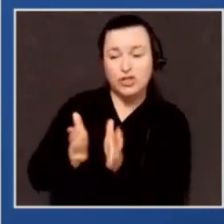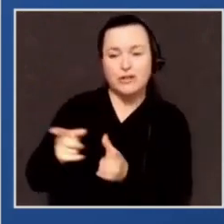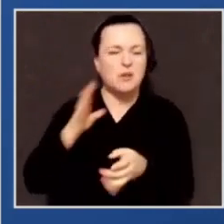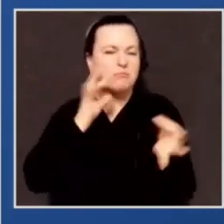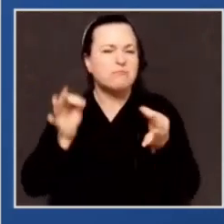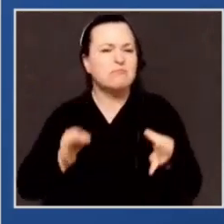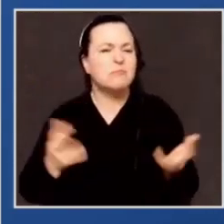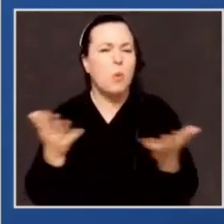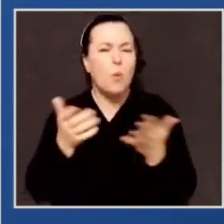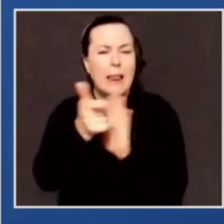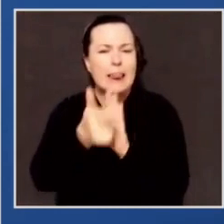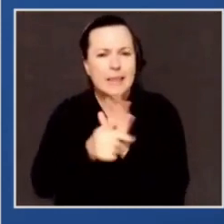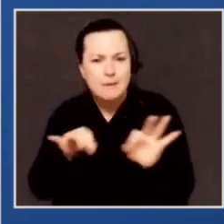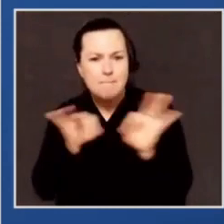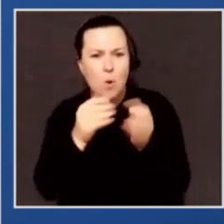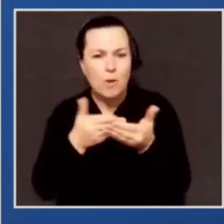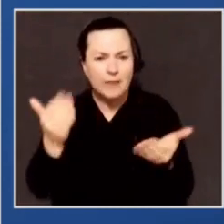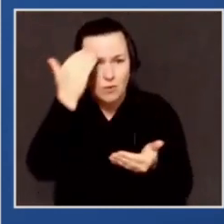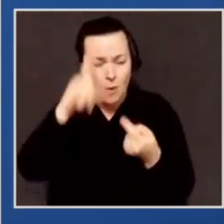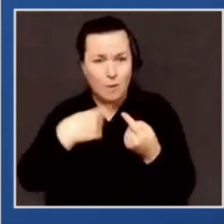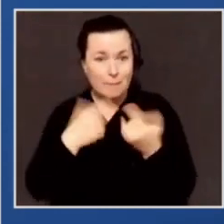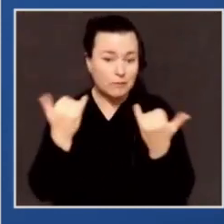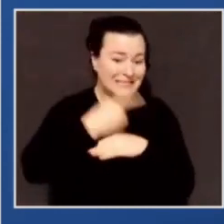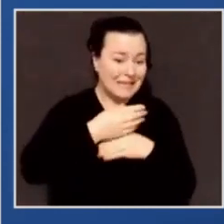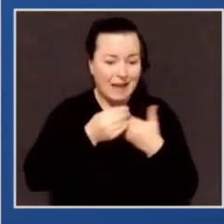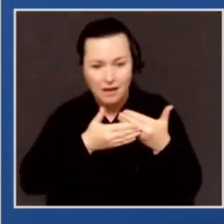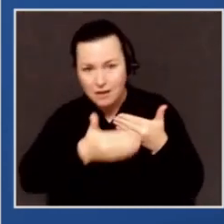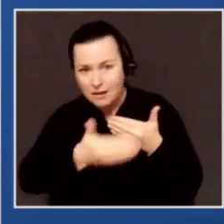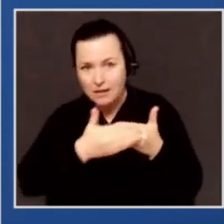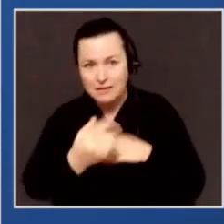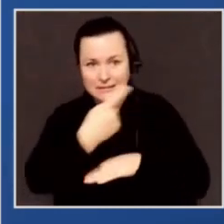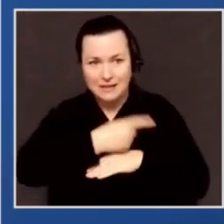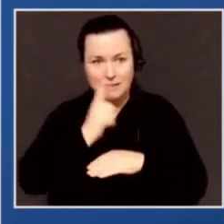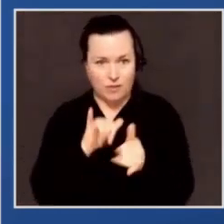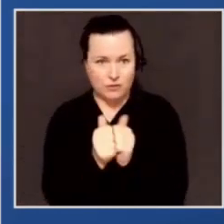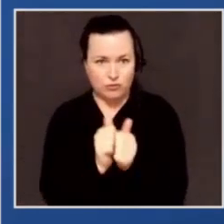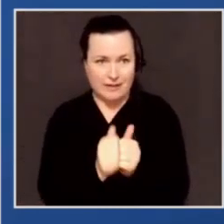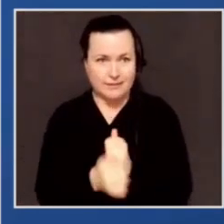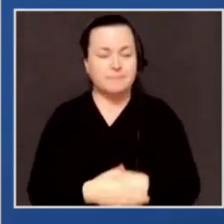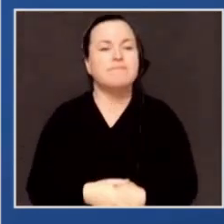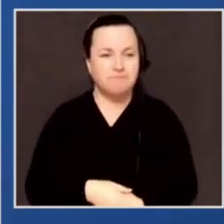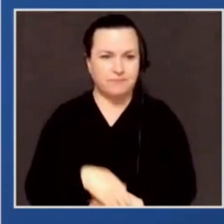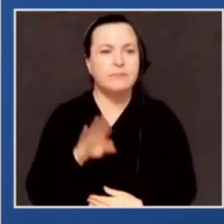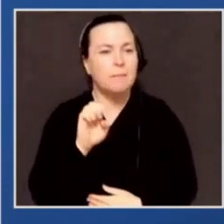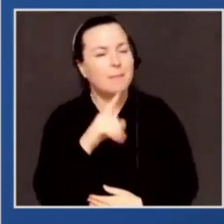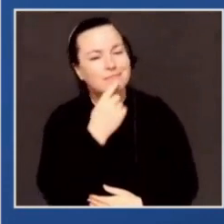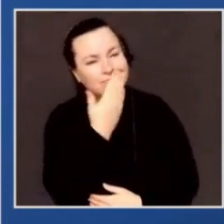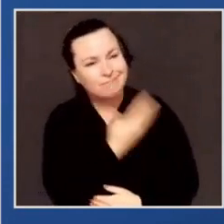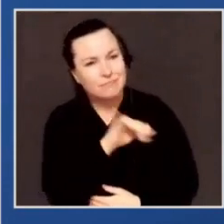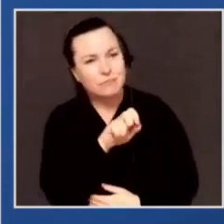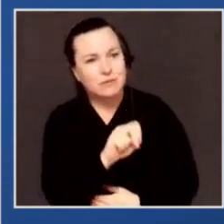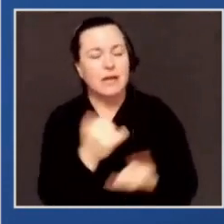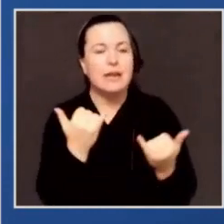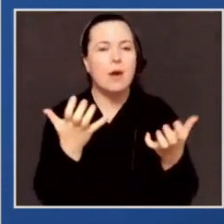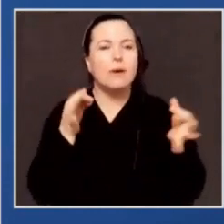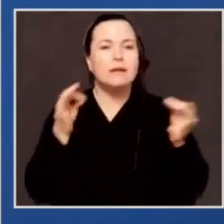the focus of today and coming days around the race. Thank you, Jen. I'd like to walk you through the background